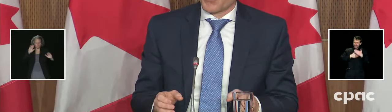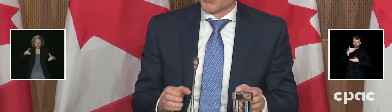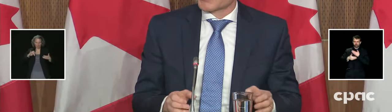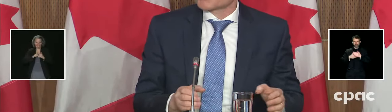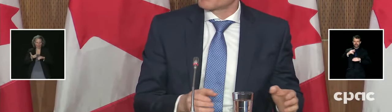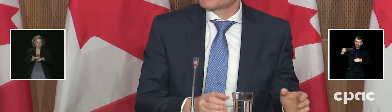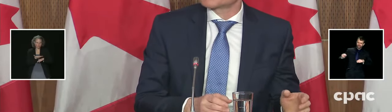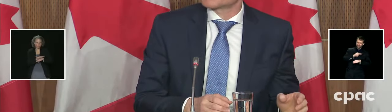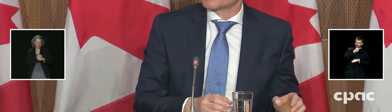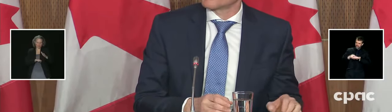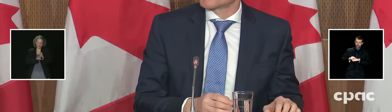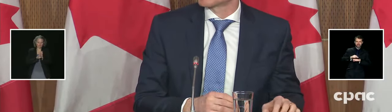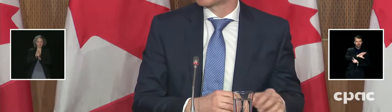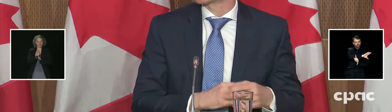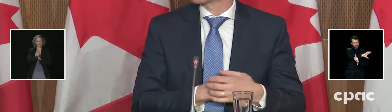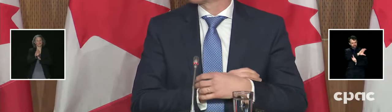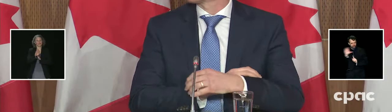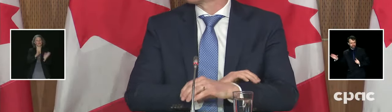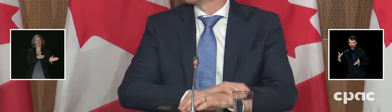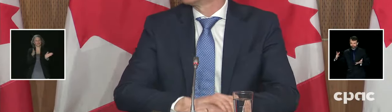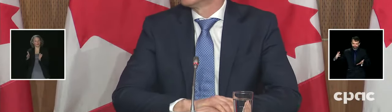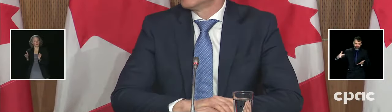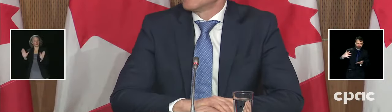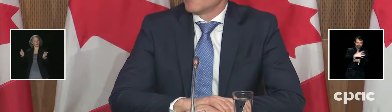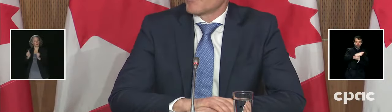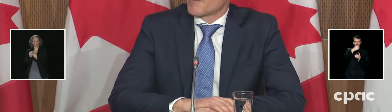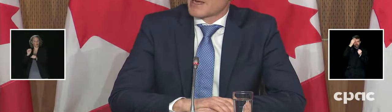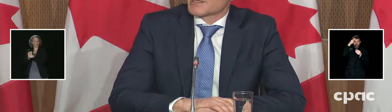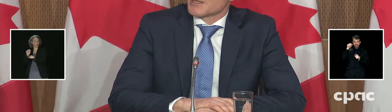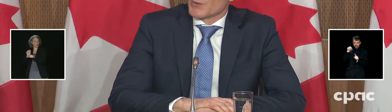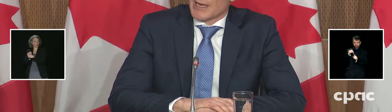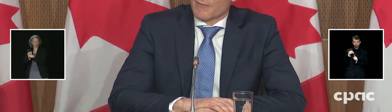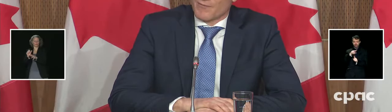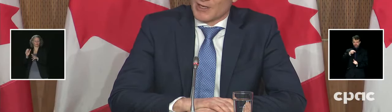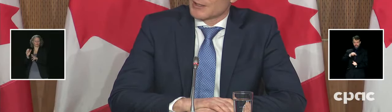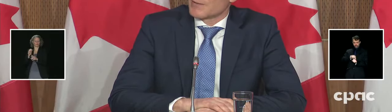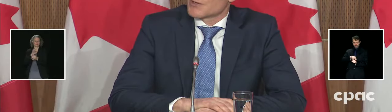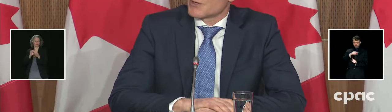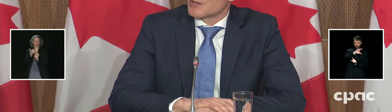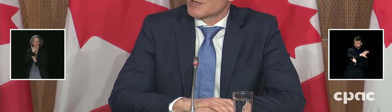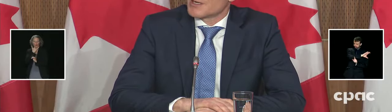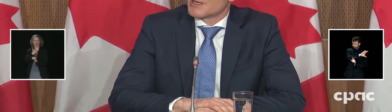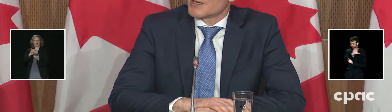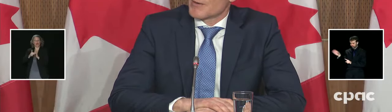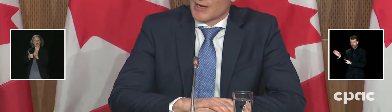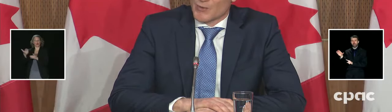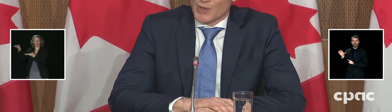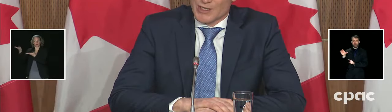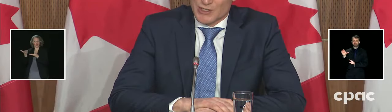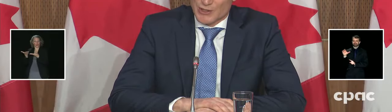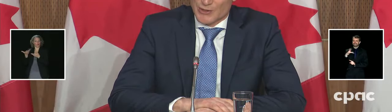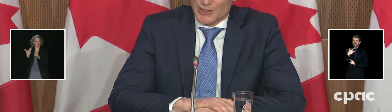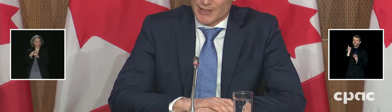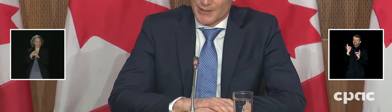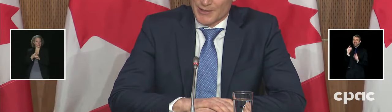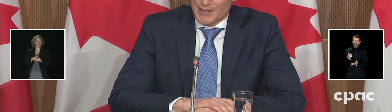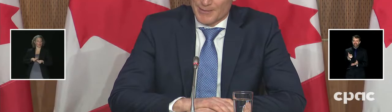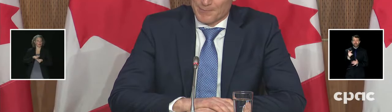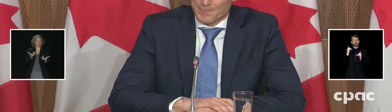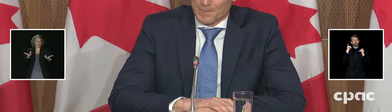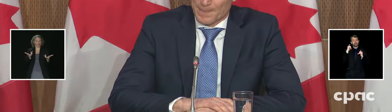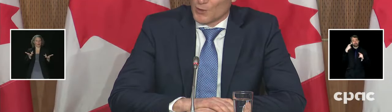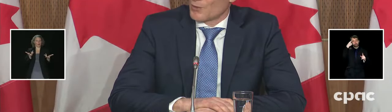process repeats itself with respect to the deployment of the vaccine. We have relative certainty in and around what is occurring,